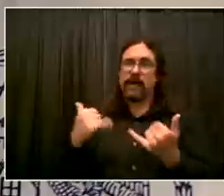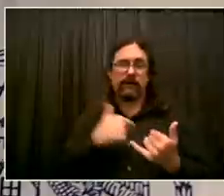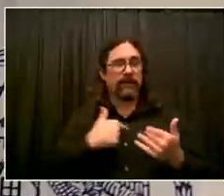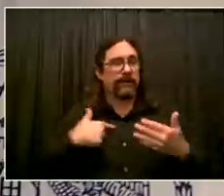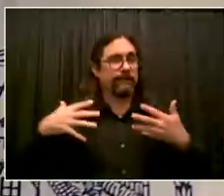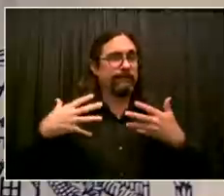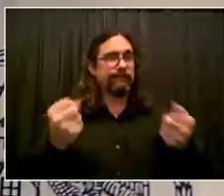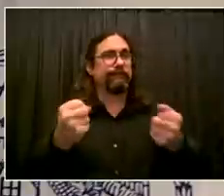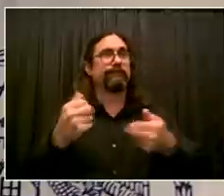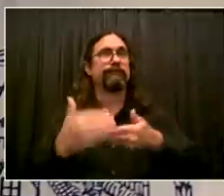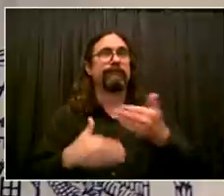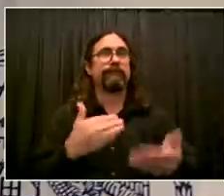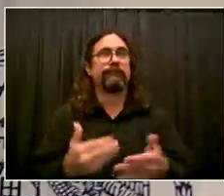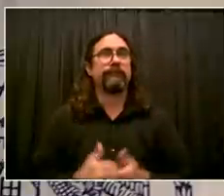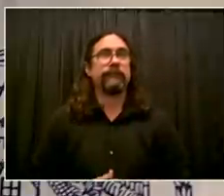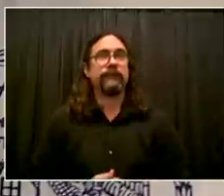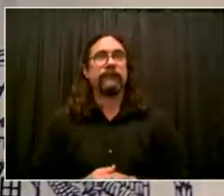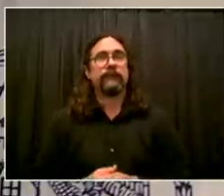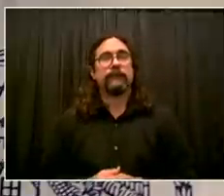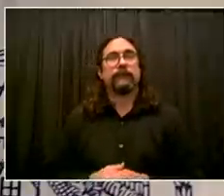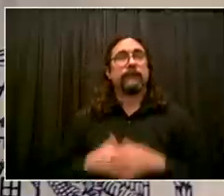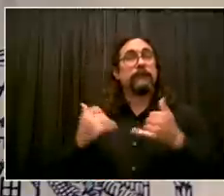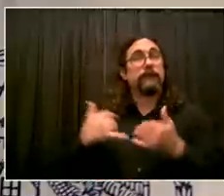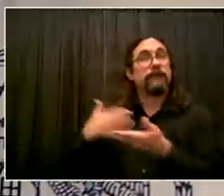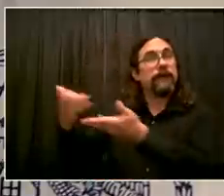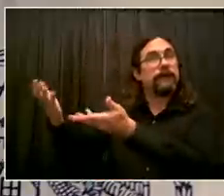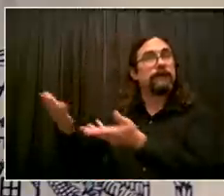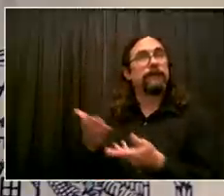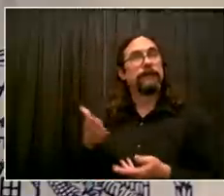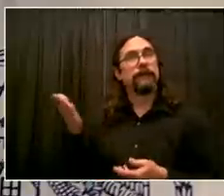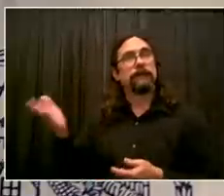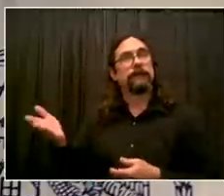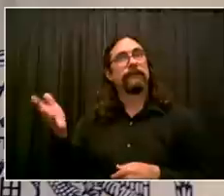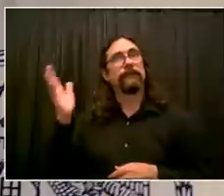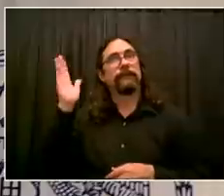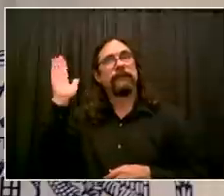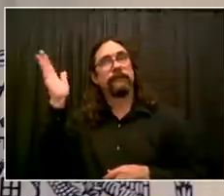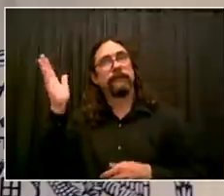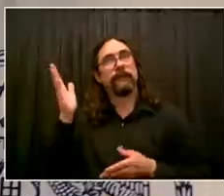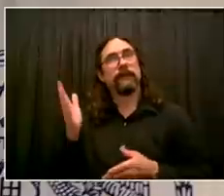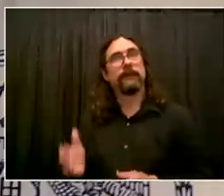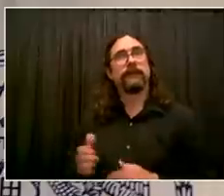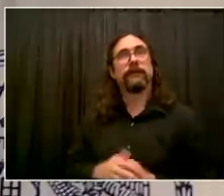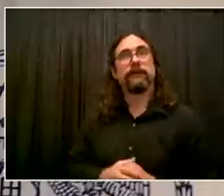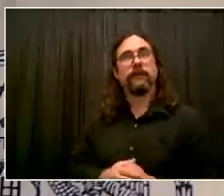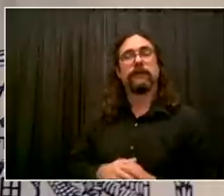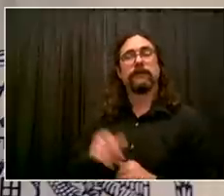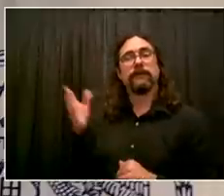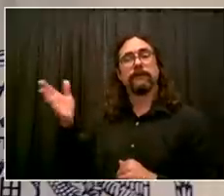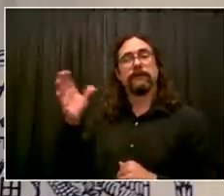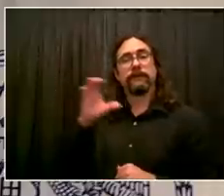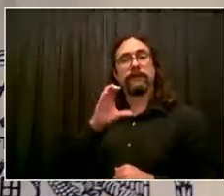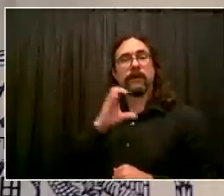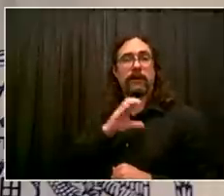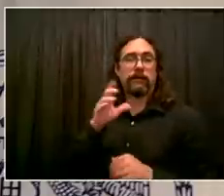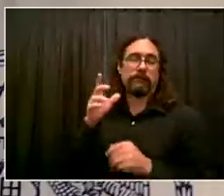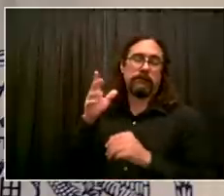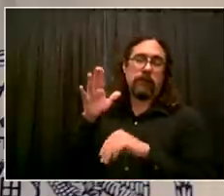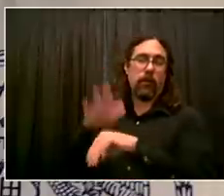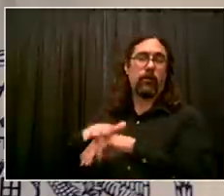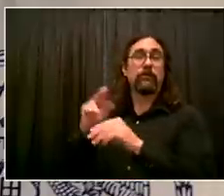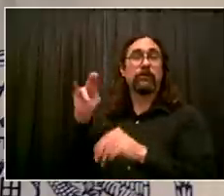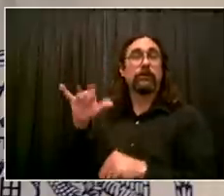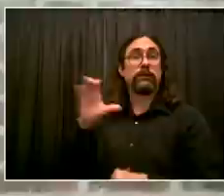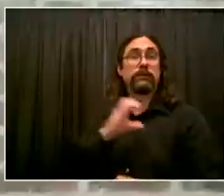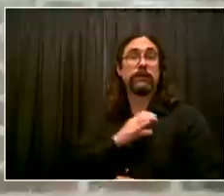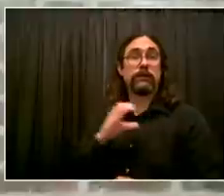Darma Diaz. Good morning, my mayor. The pleasure is all mine. Representing the 37th Councilmatic District